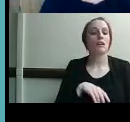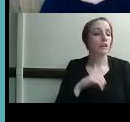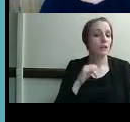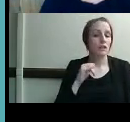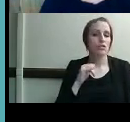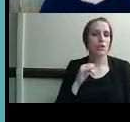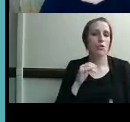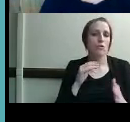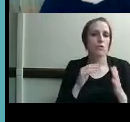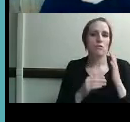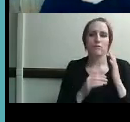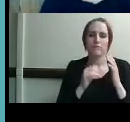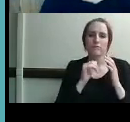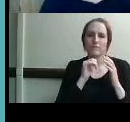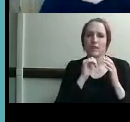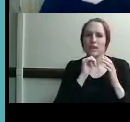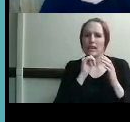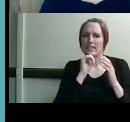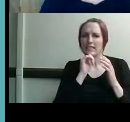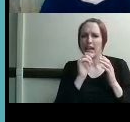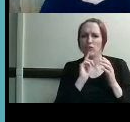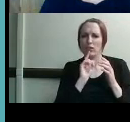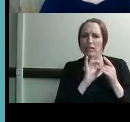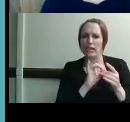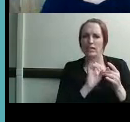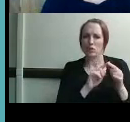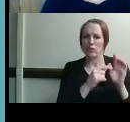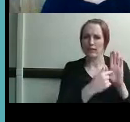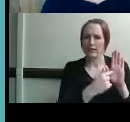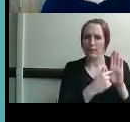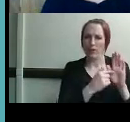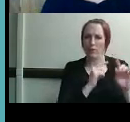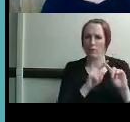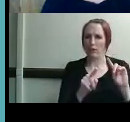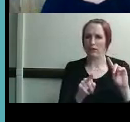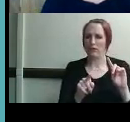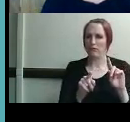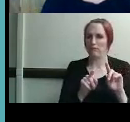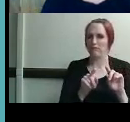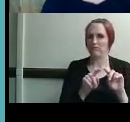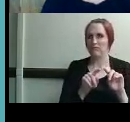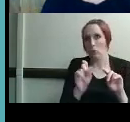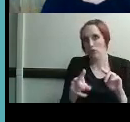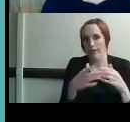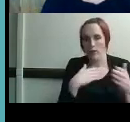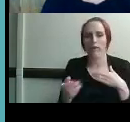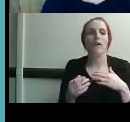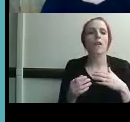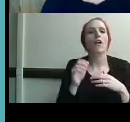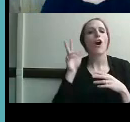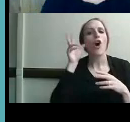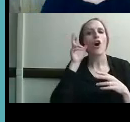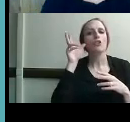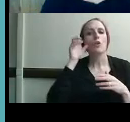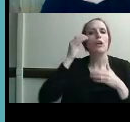necessary to this connected to this example um but would an auditory processing disorder qualify a consumer